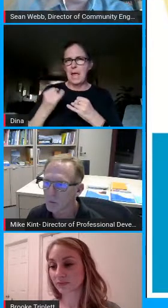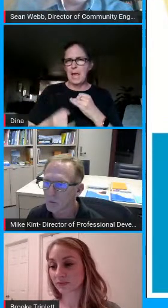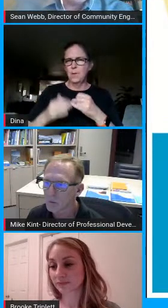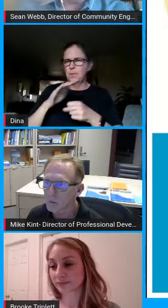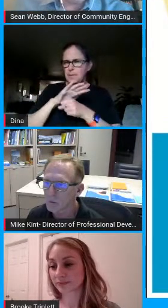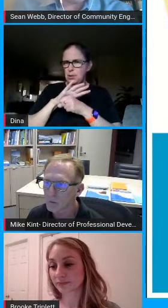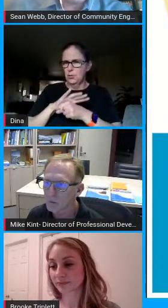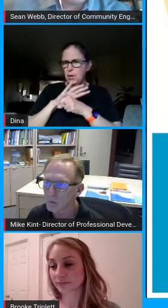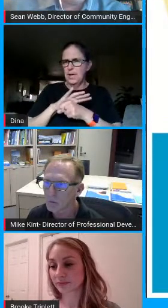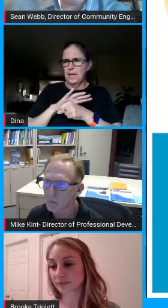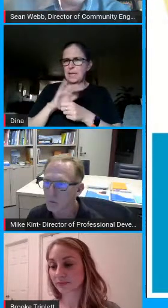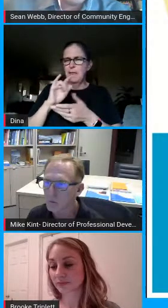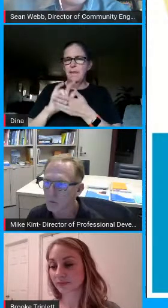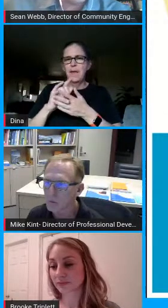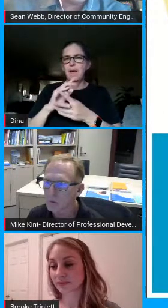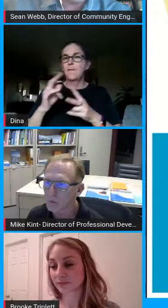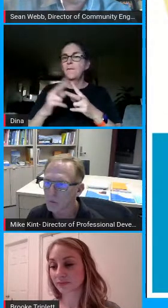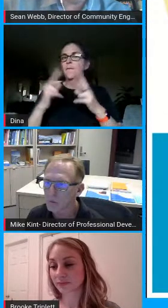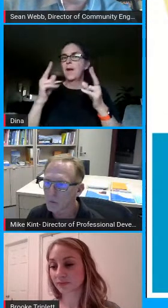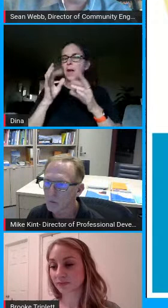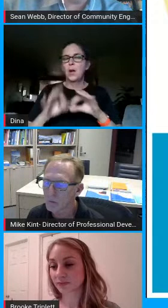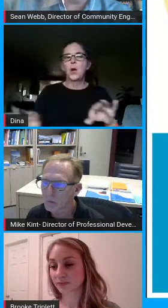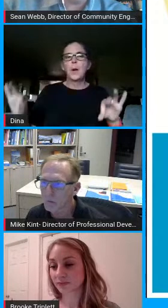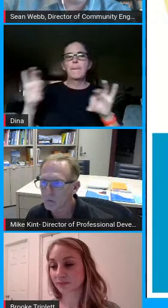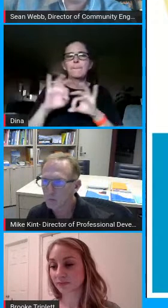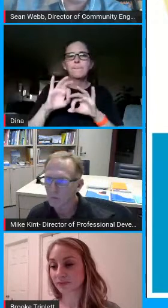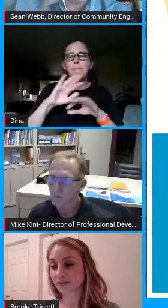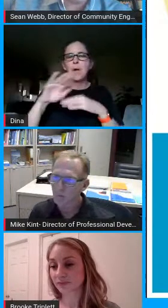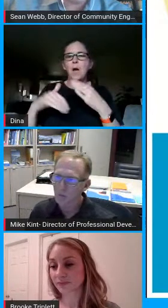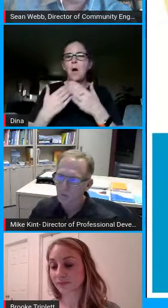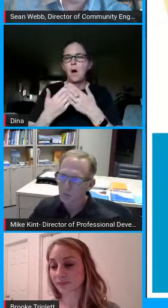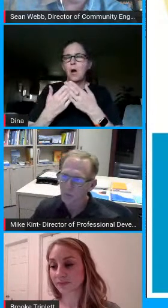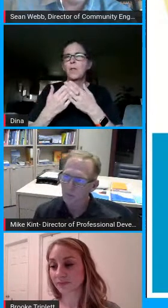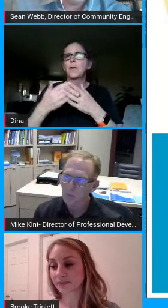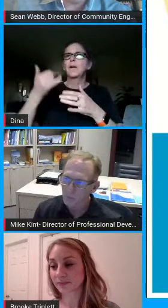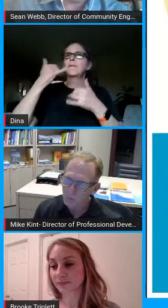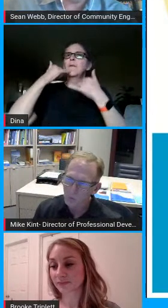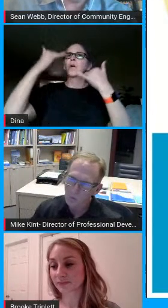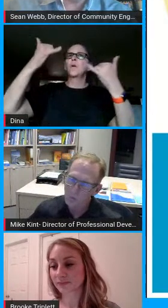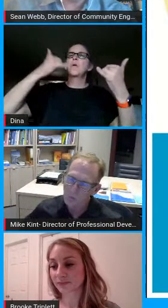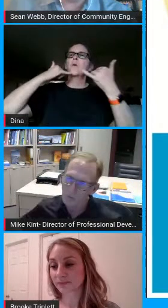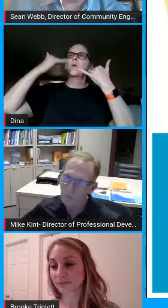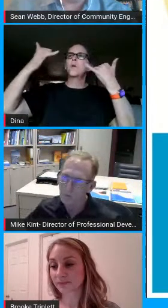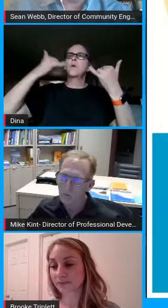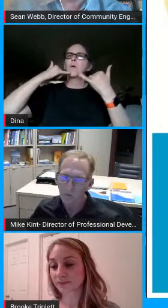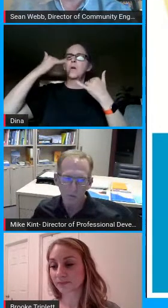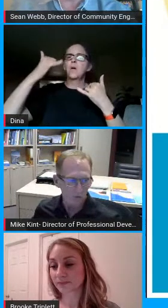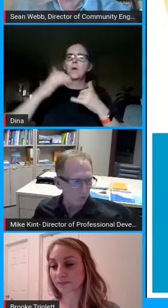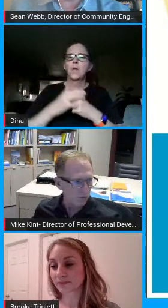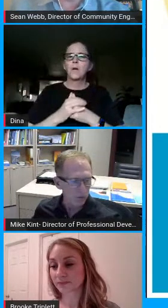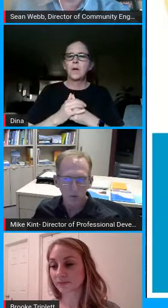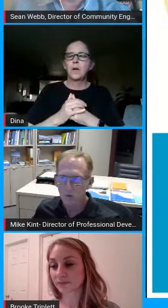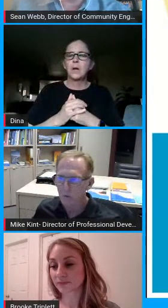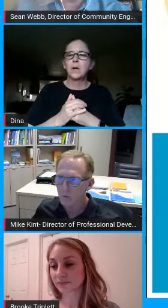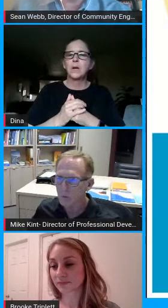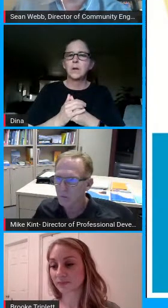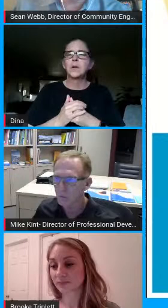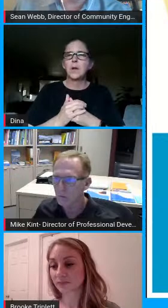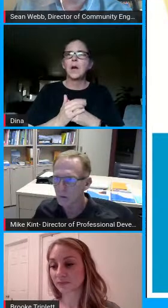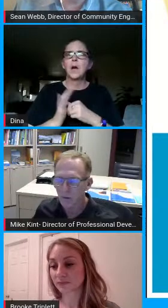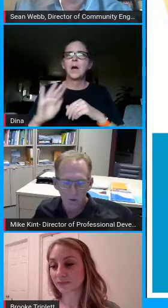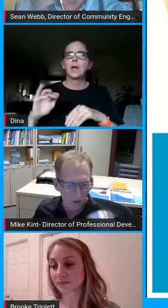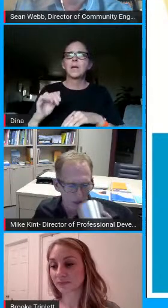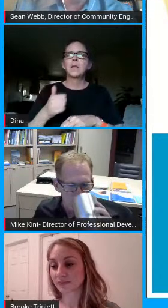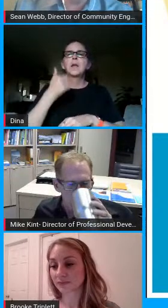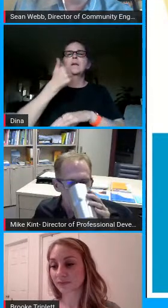important that all of the contact information phone numbers email addresses and so forth are all up to date so make sure you go into